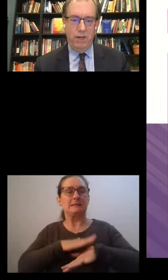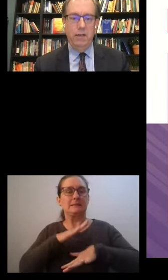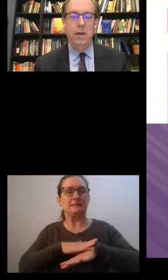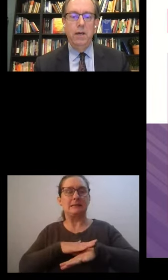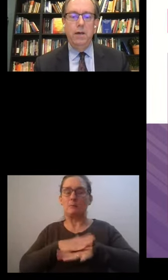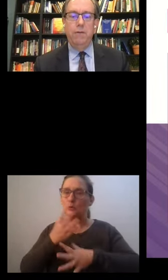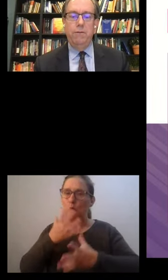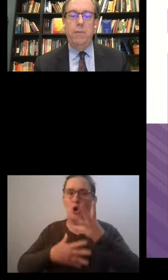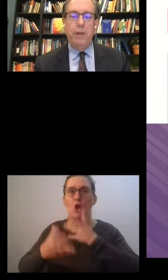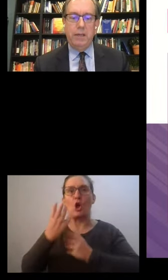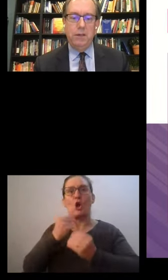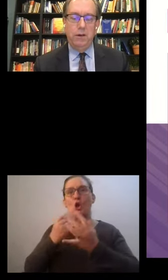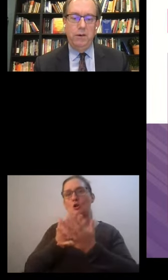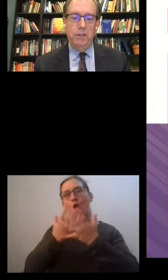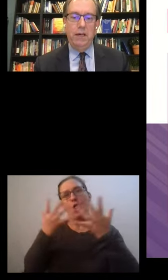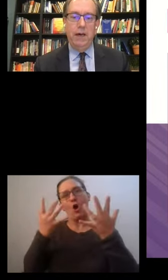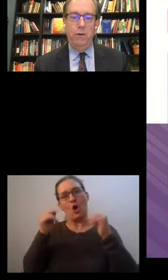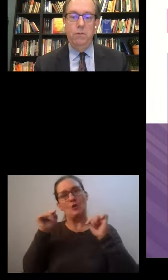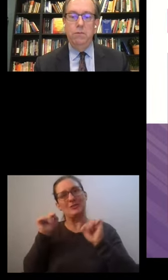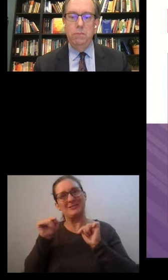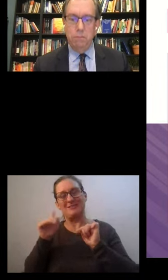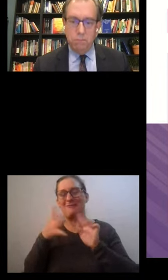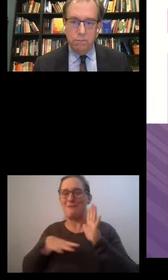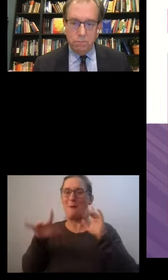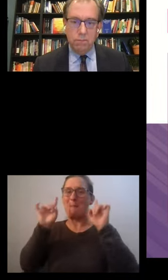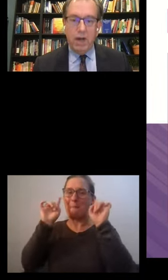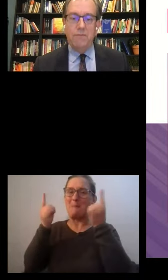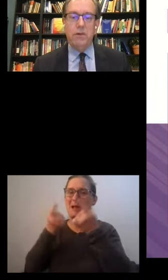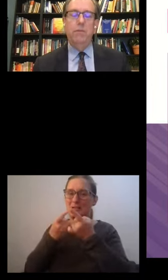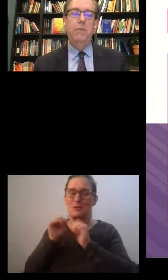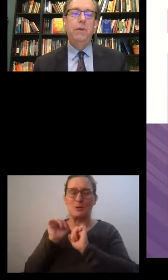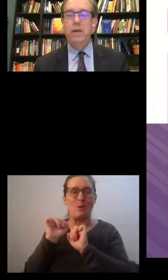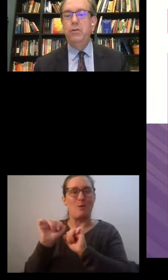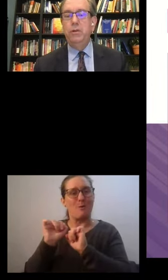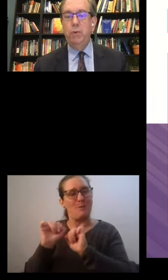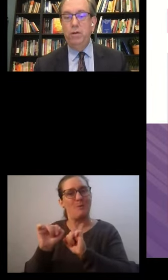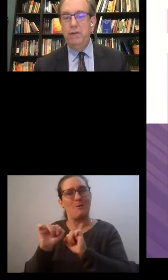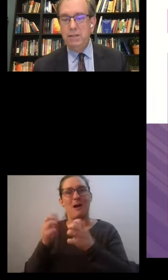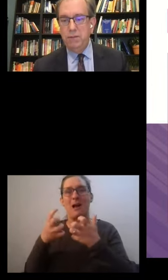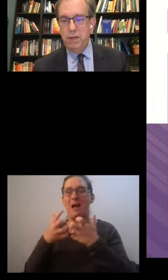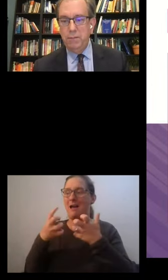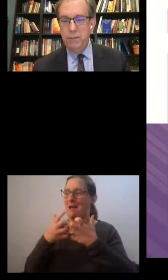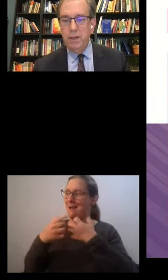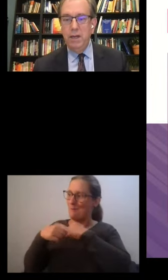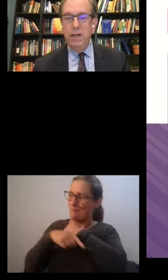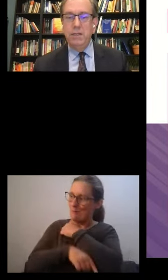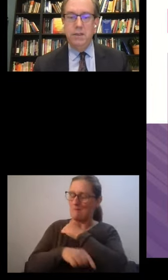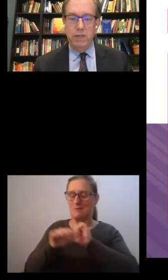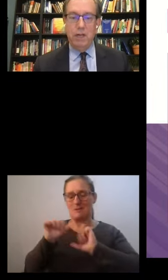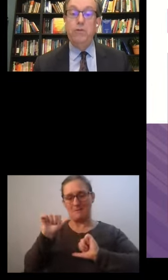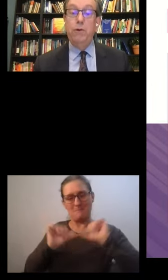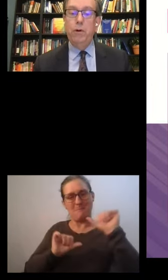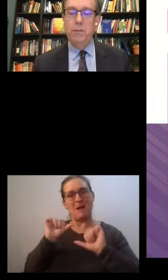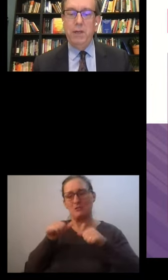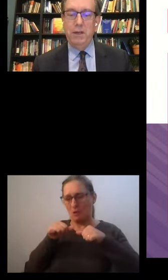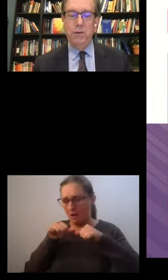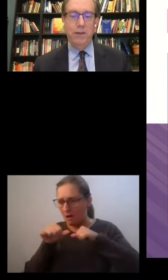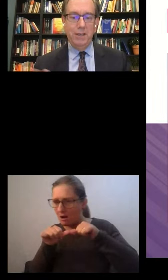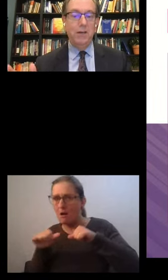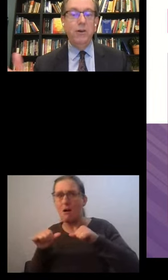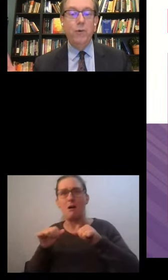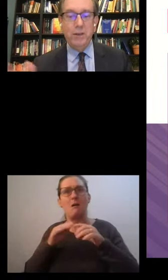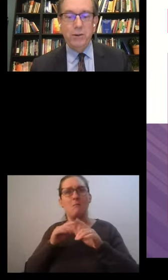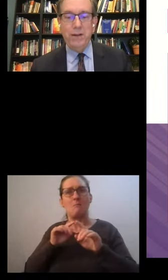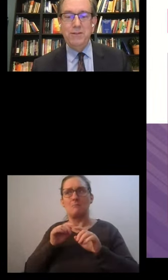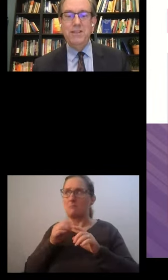a lot from Mexico as to how poverty might be measured more effectively. Stephen, I look forward to